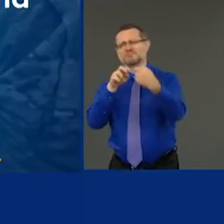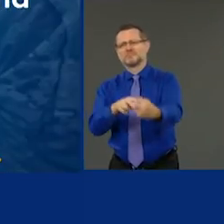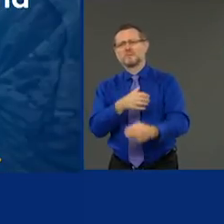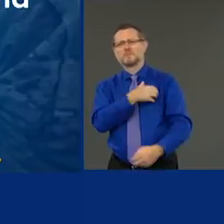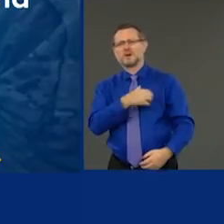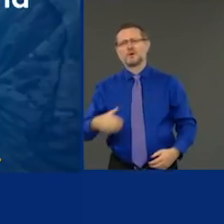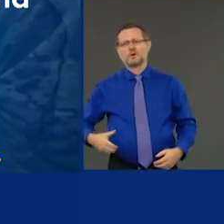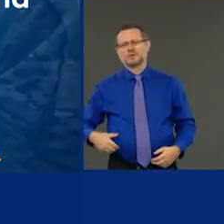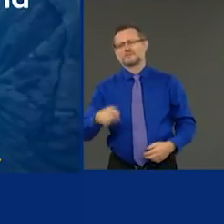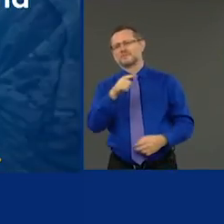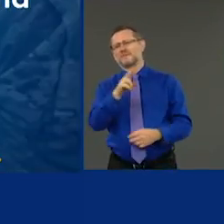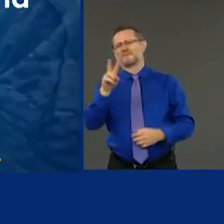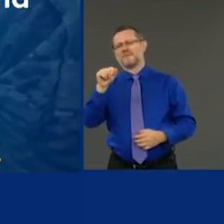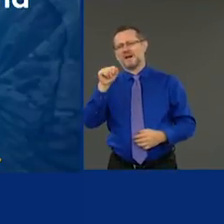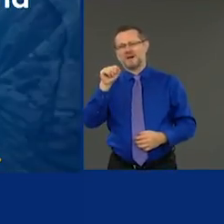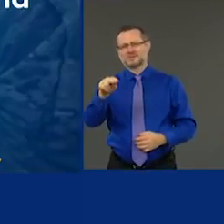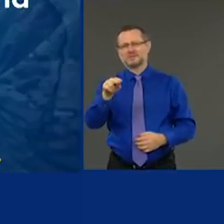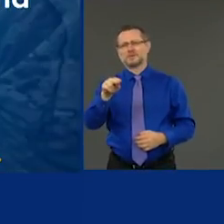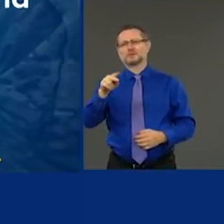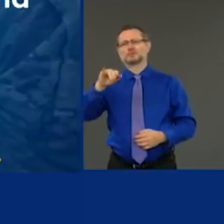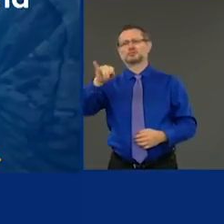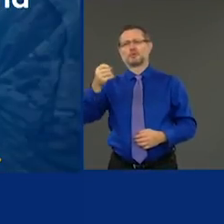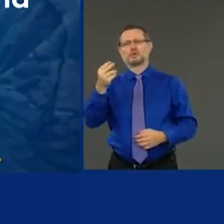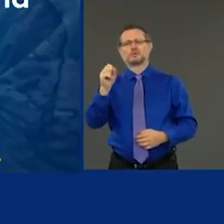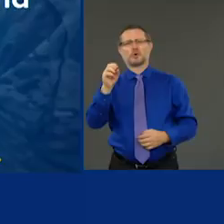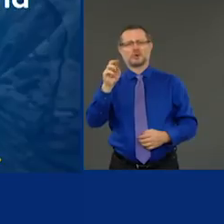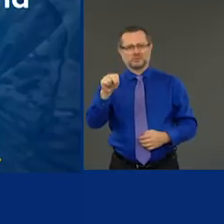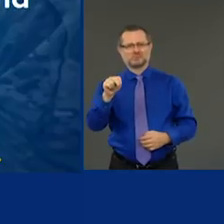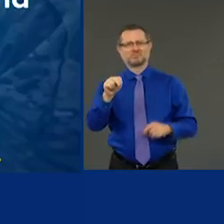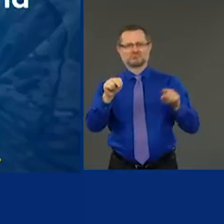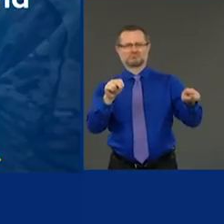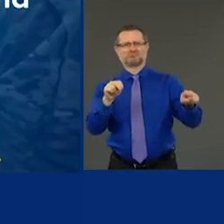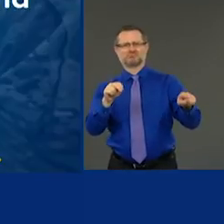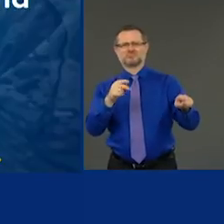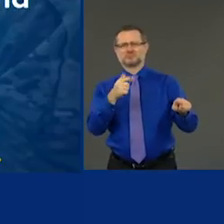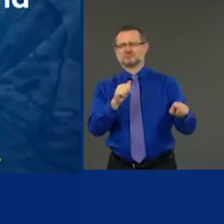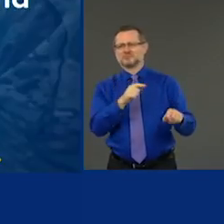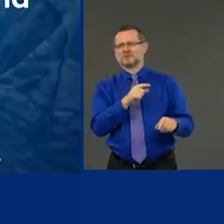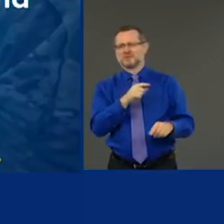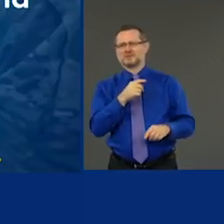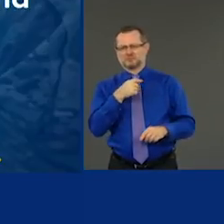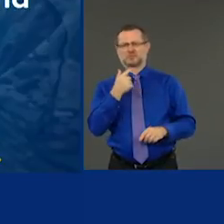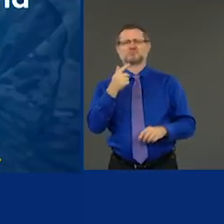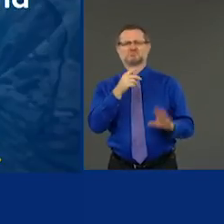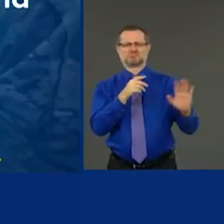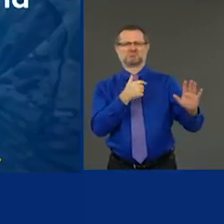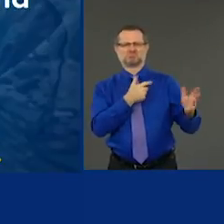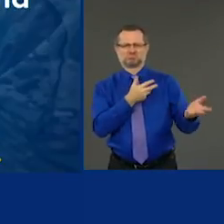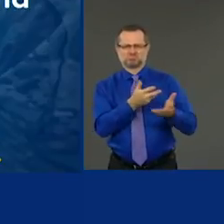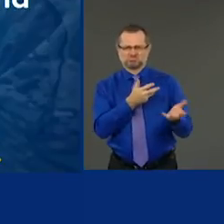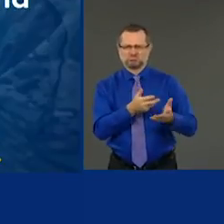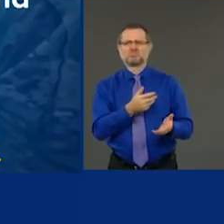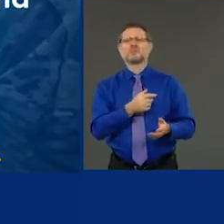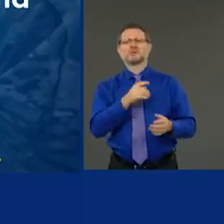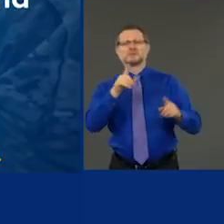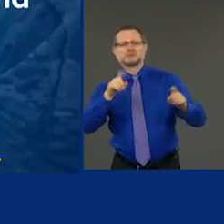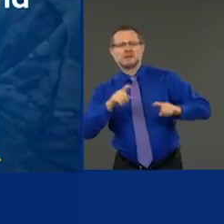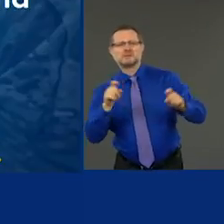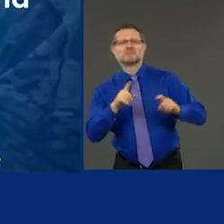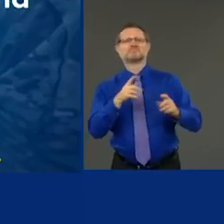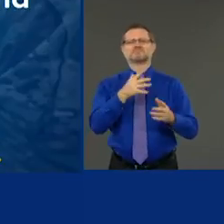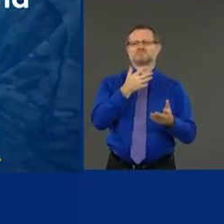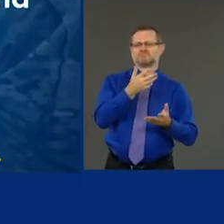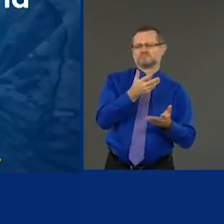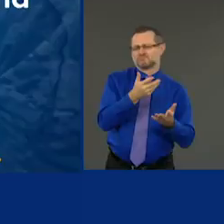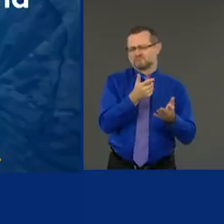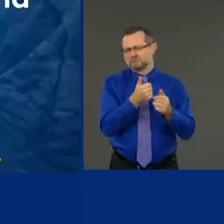the mayor and we'll be in Savannah, Georgia. We'll tell them about what we did. We'll help them with, uh, testing programs, tracing programs. We're going to bring, uh, thousands